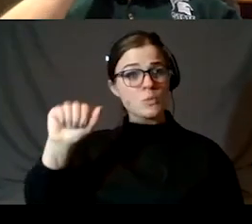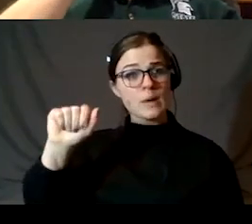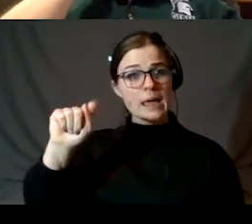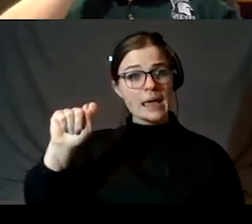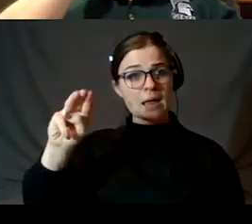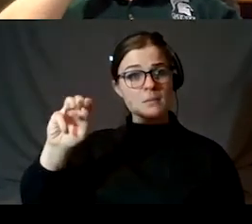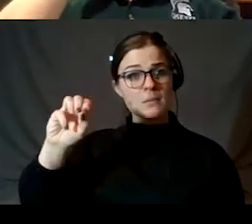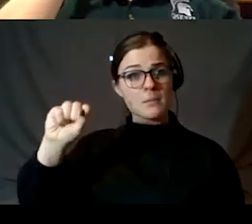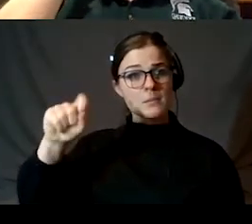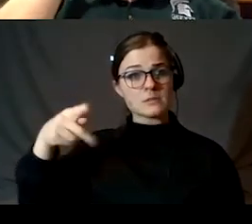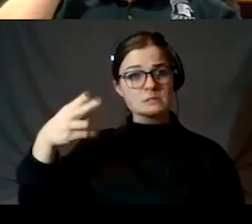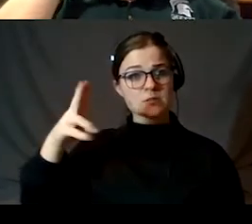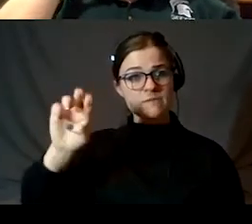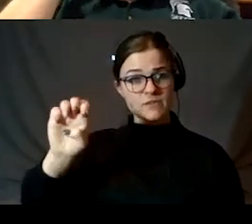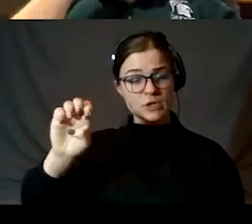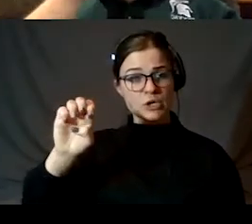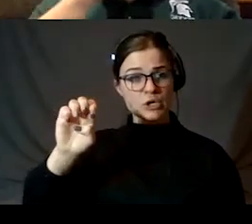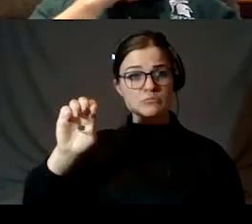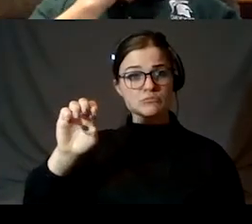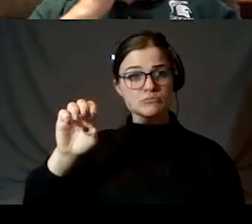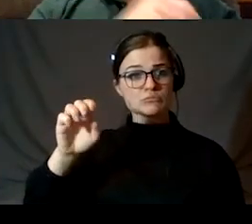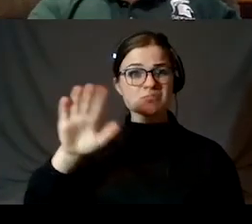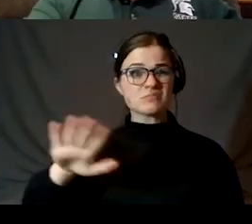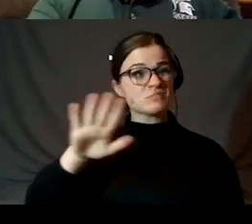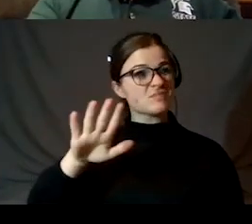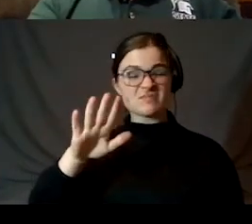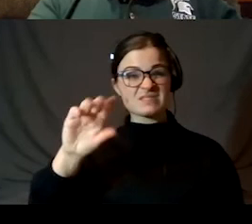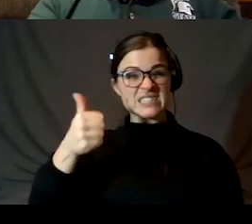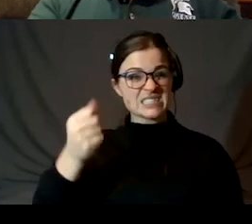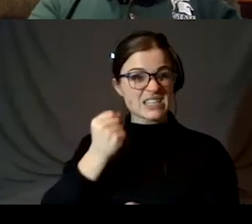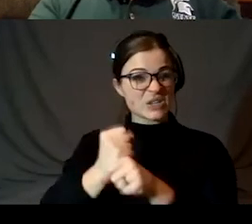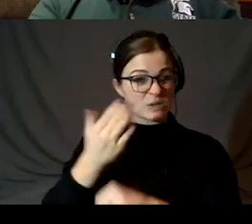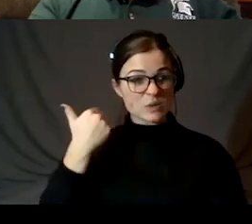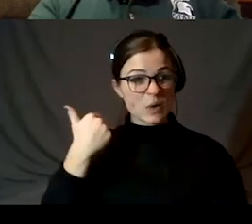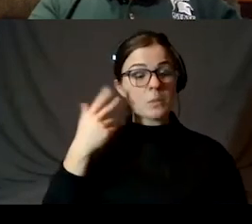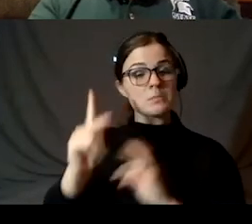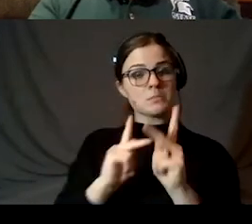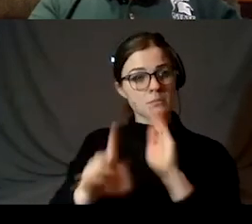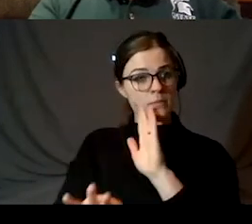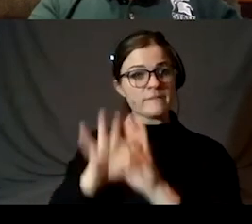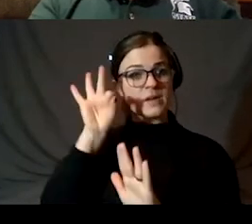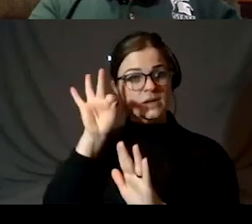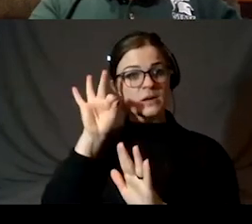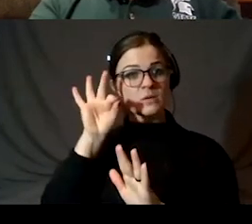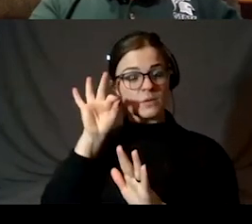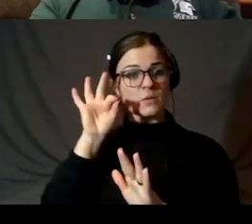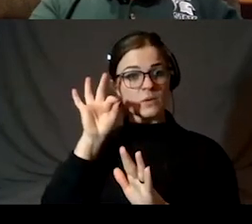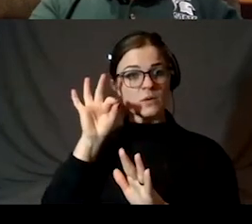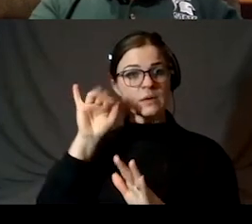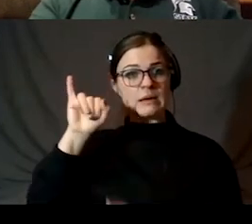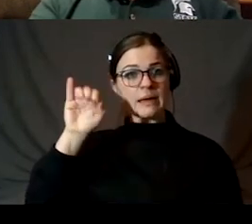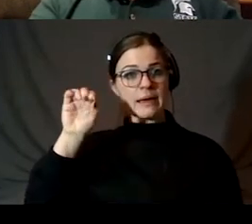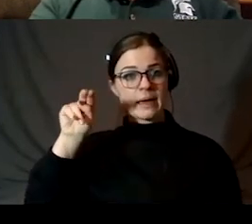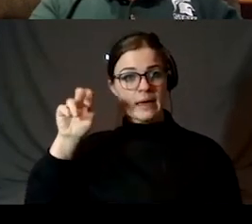Very detailed measurements, fairly recently, like in the last decade, have been able to find ions